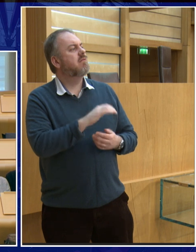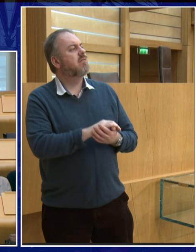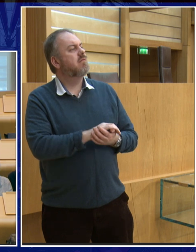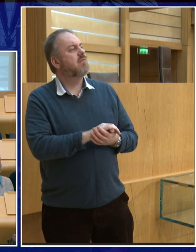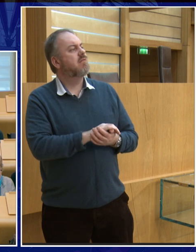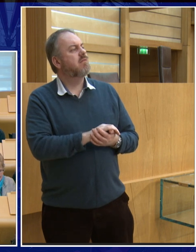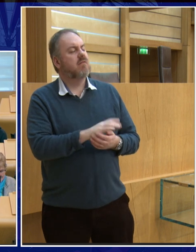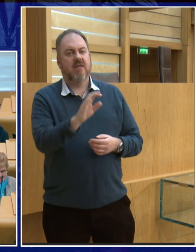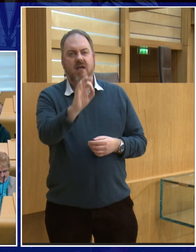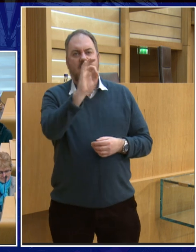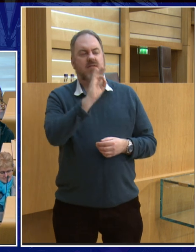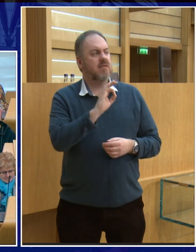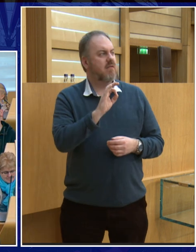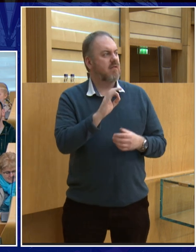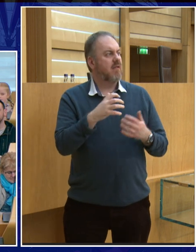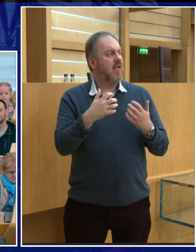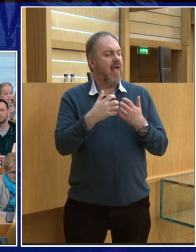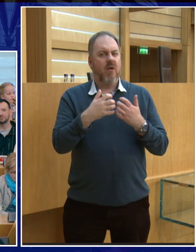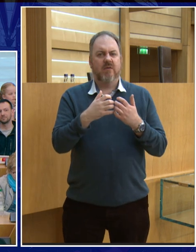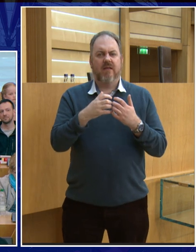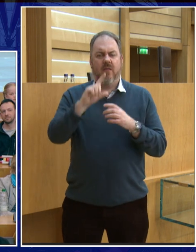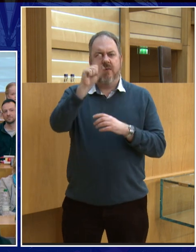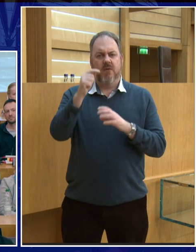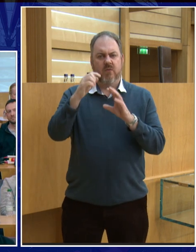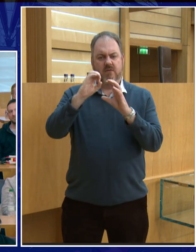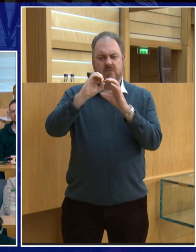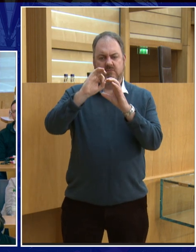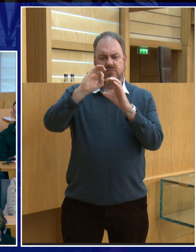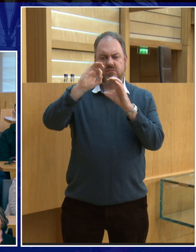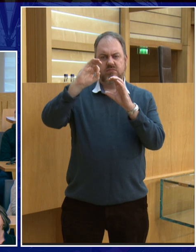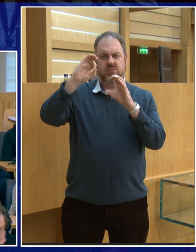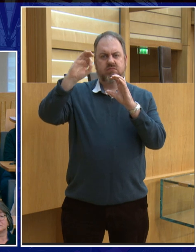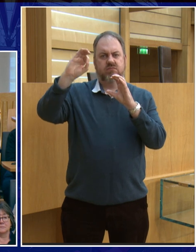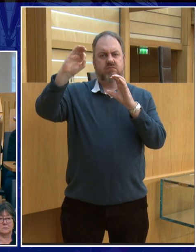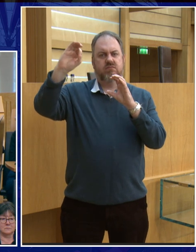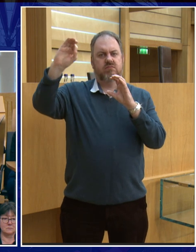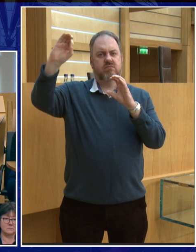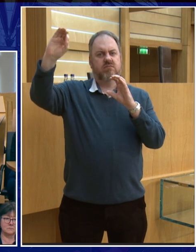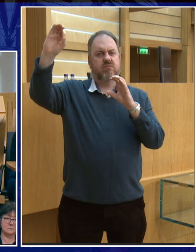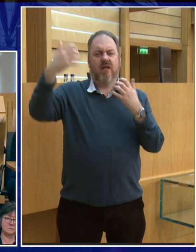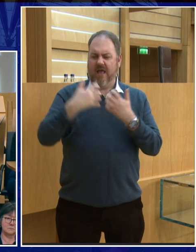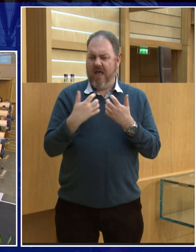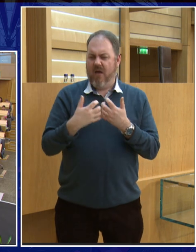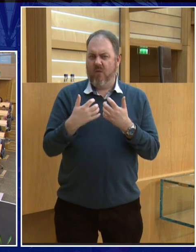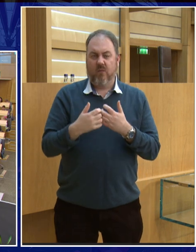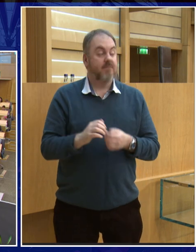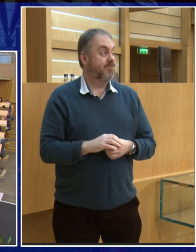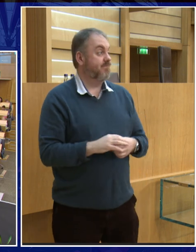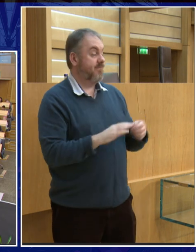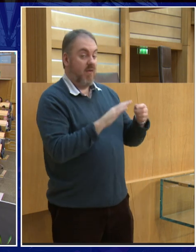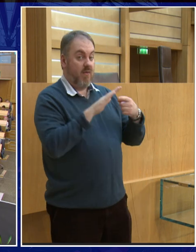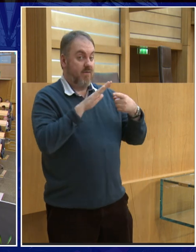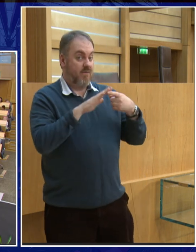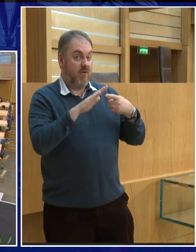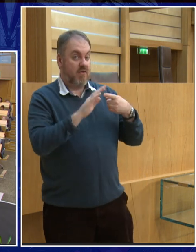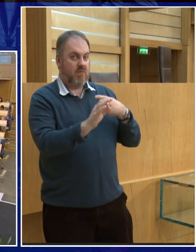how did the moon go further away from the earth in time okay perfect thank you that's two okay that's two questions so the first